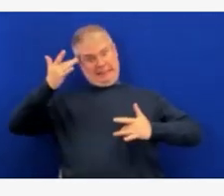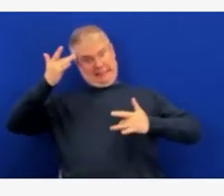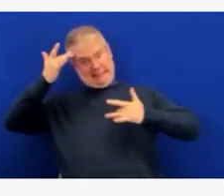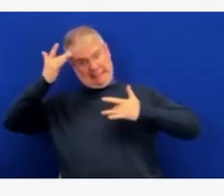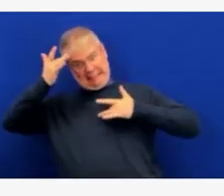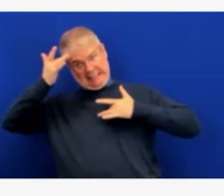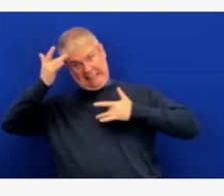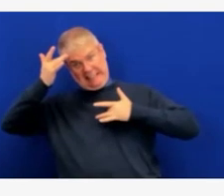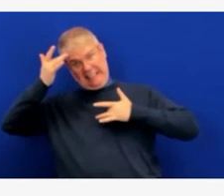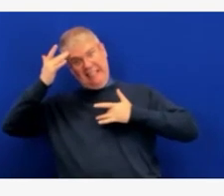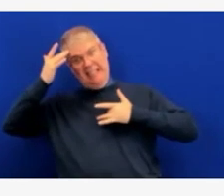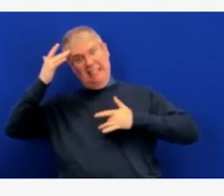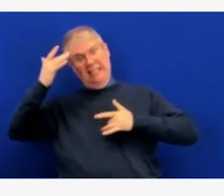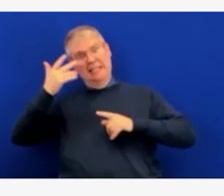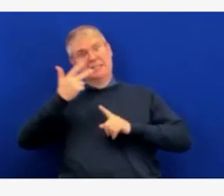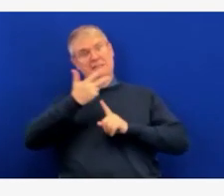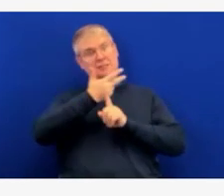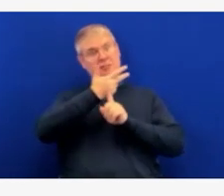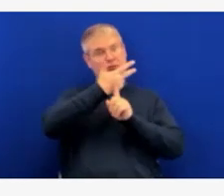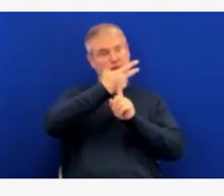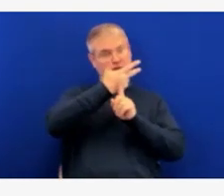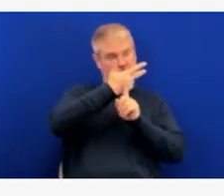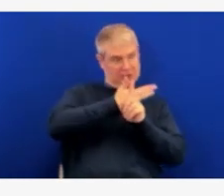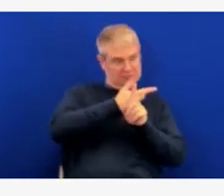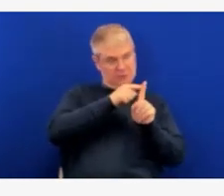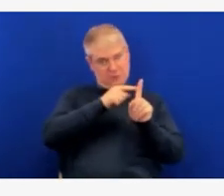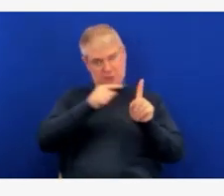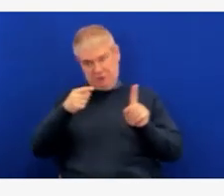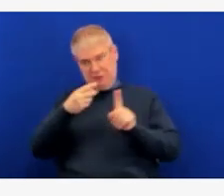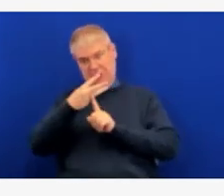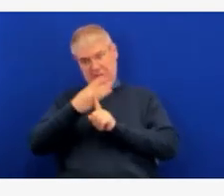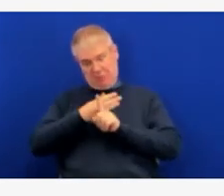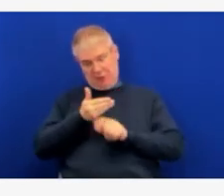long-term, and we wouldn't want anyone to count on that.